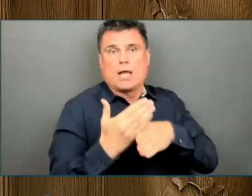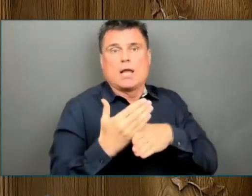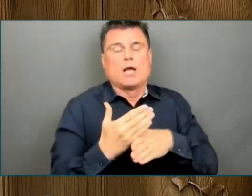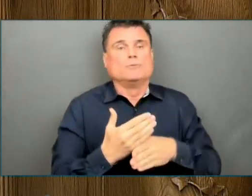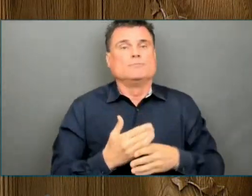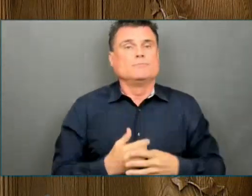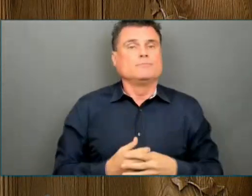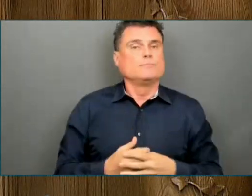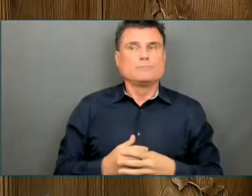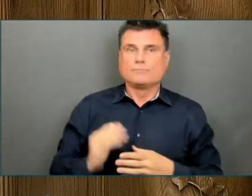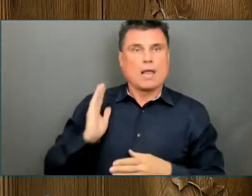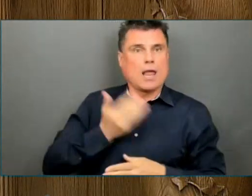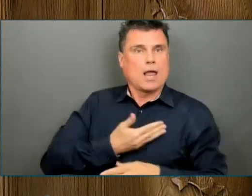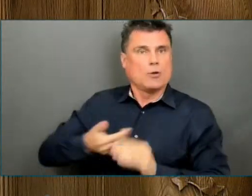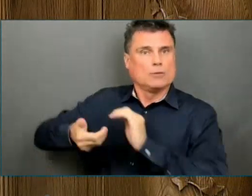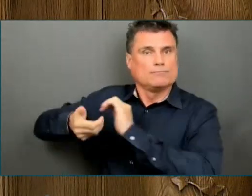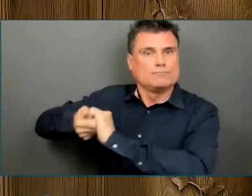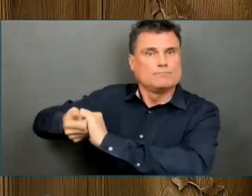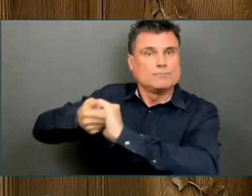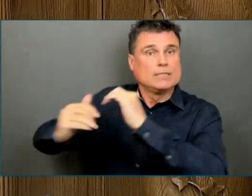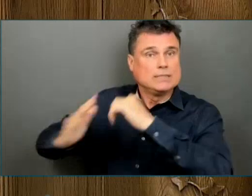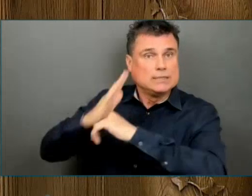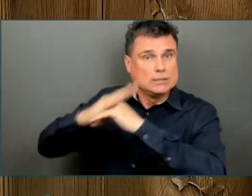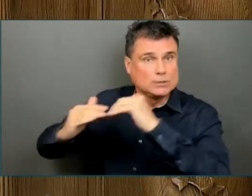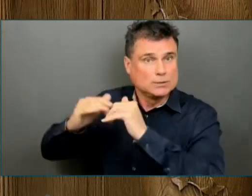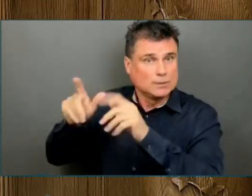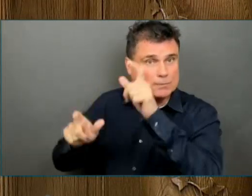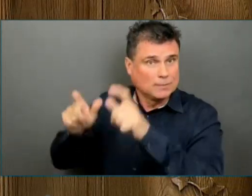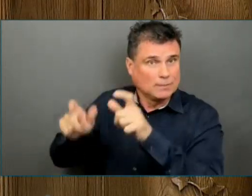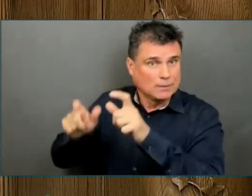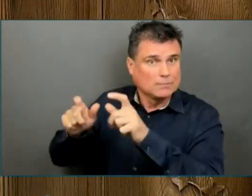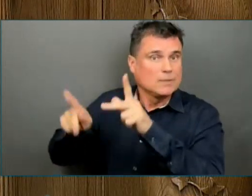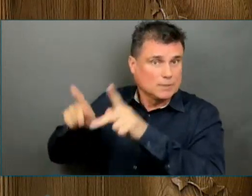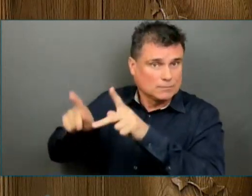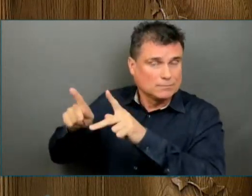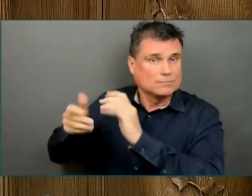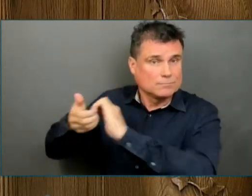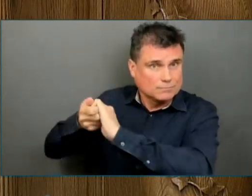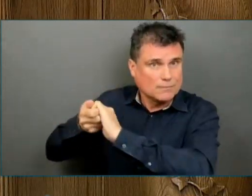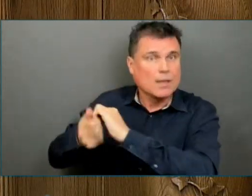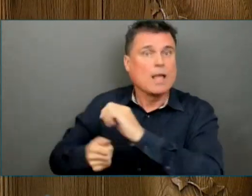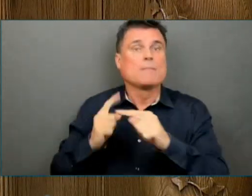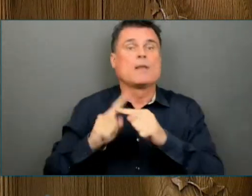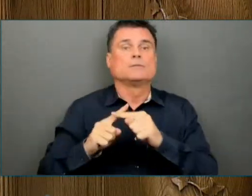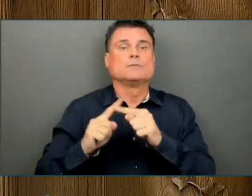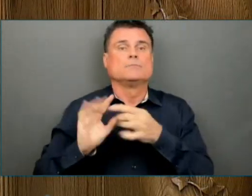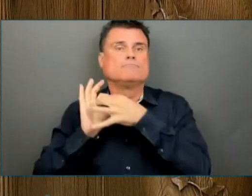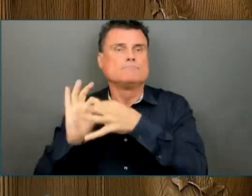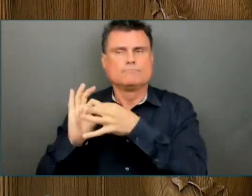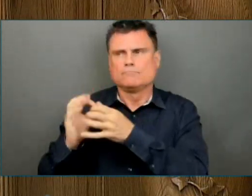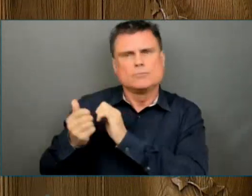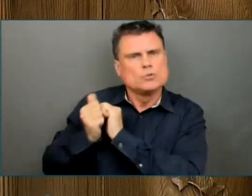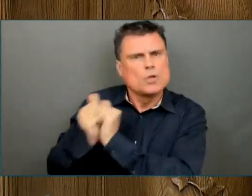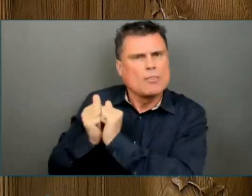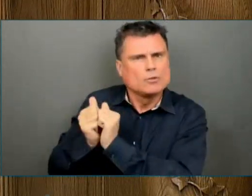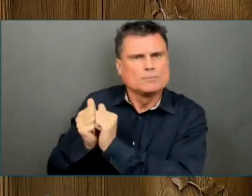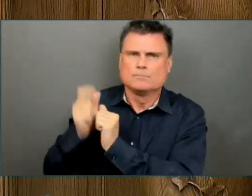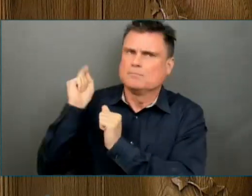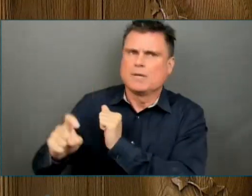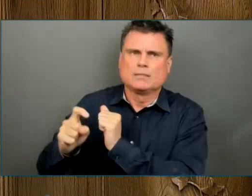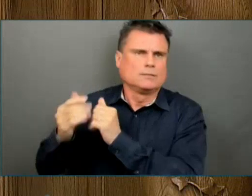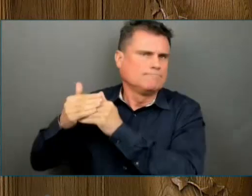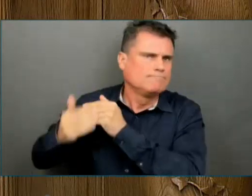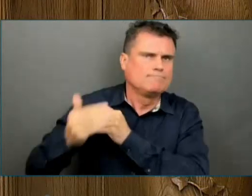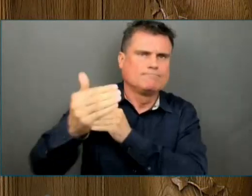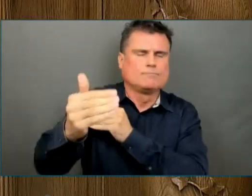rights on their respective territories since time immemorial. As is our tradition, we open the second